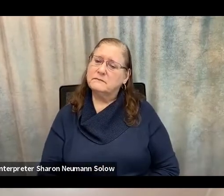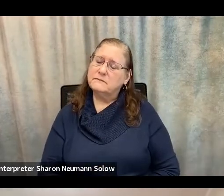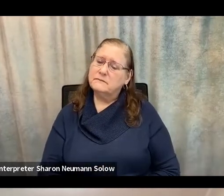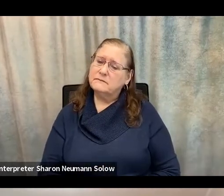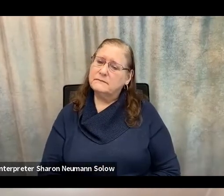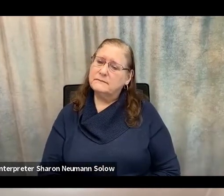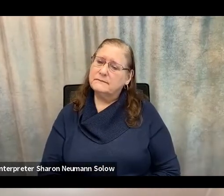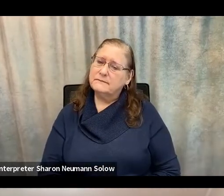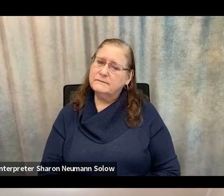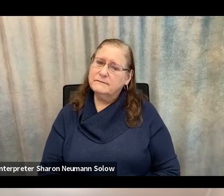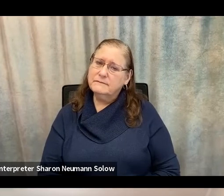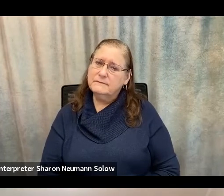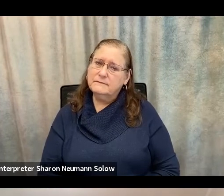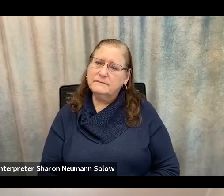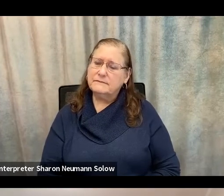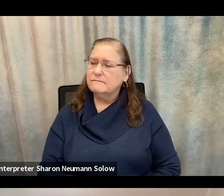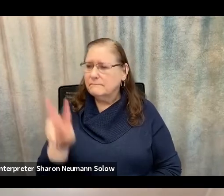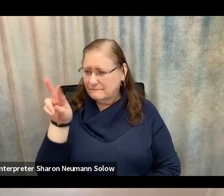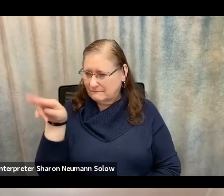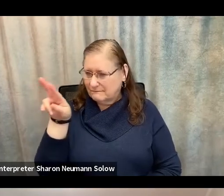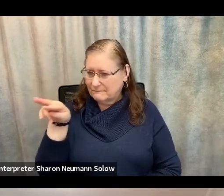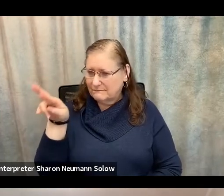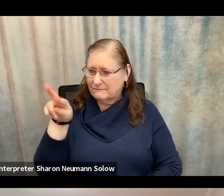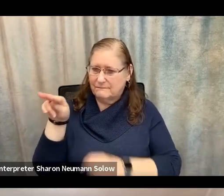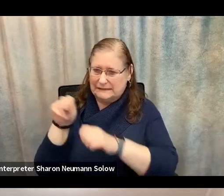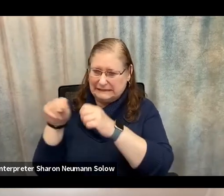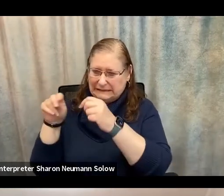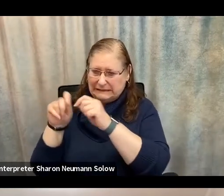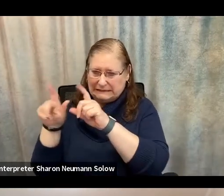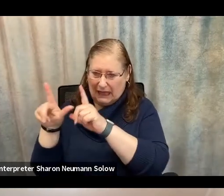I'm going to give you a moment to look over the slide real quick.